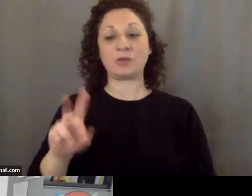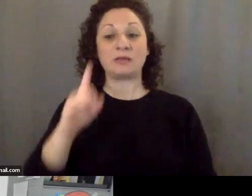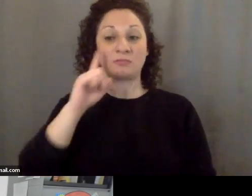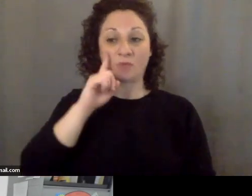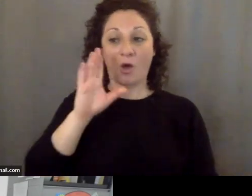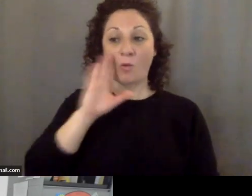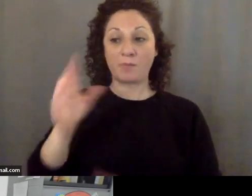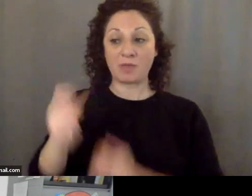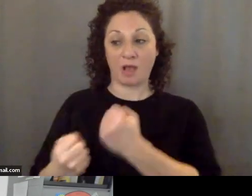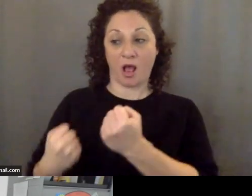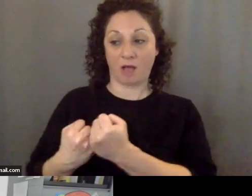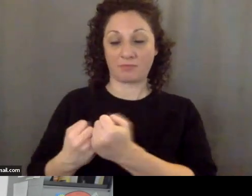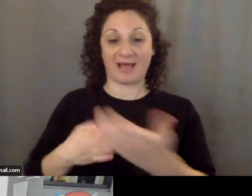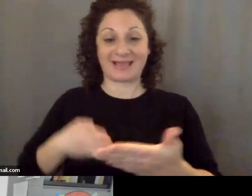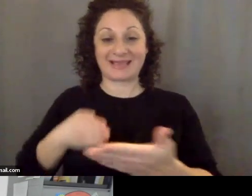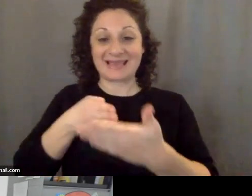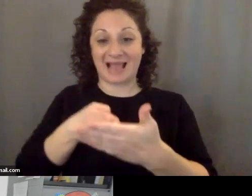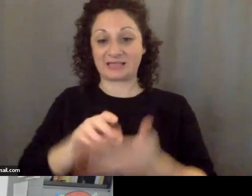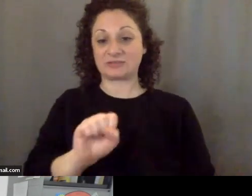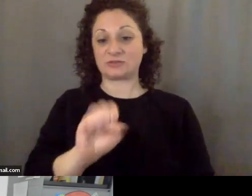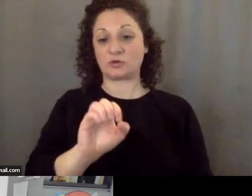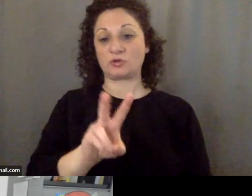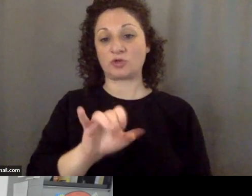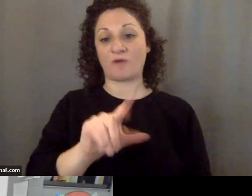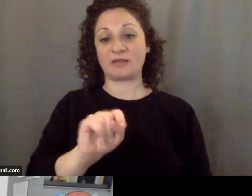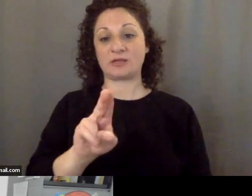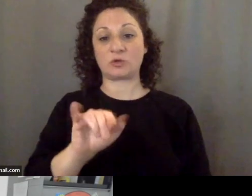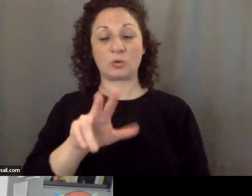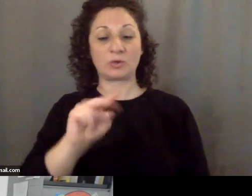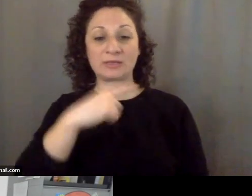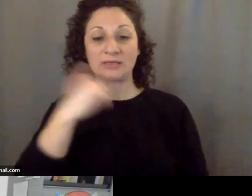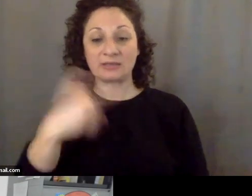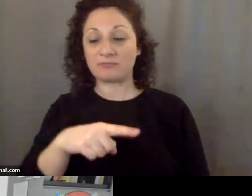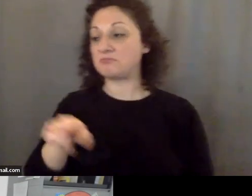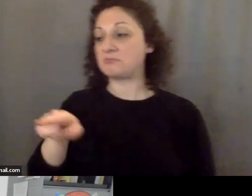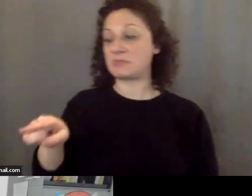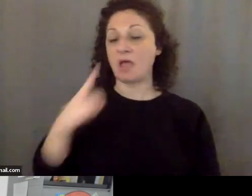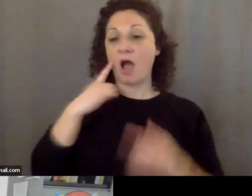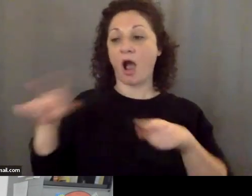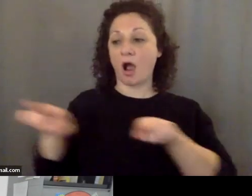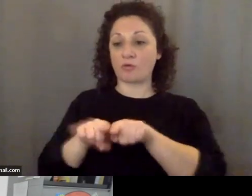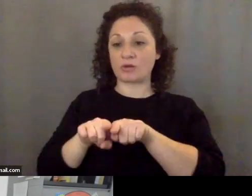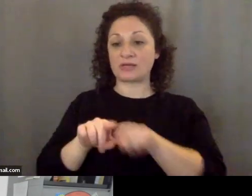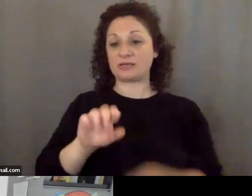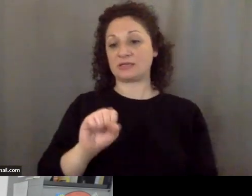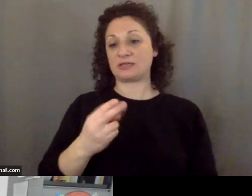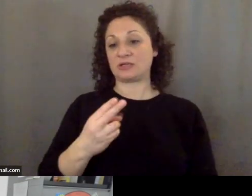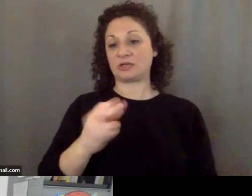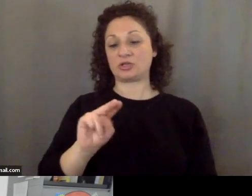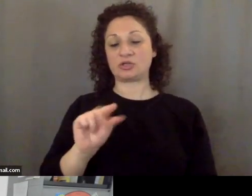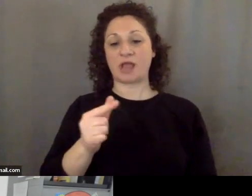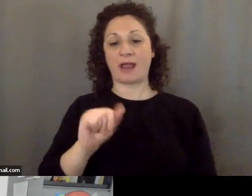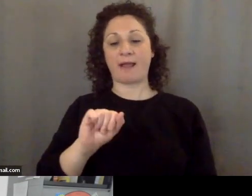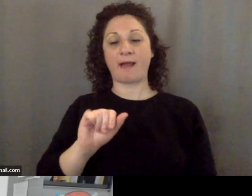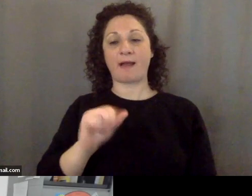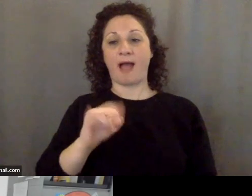Union agreed with the Chinese to something called the Shanghai Communicate and